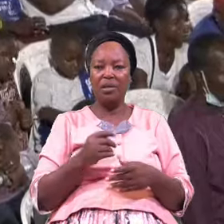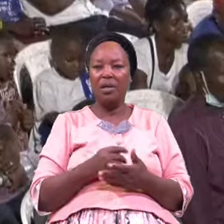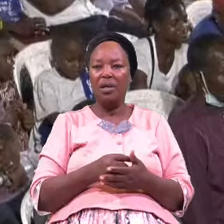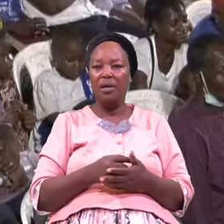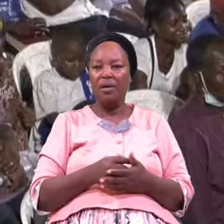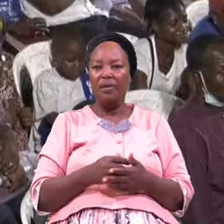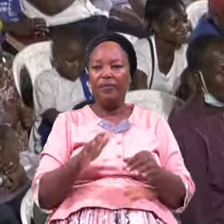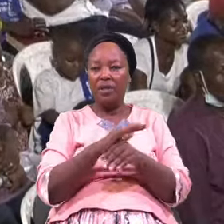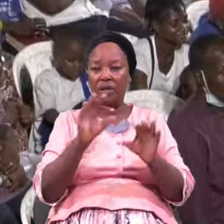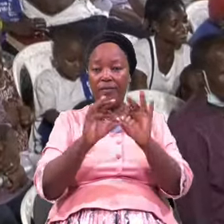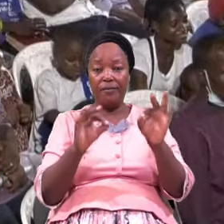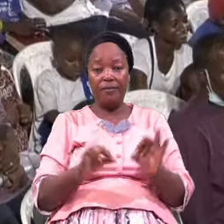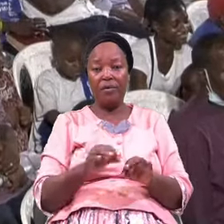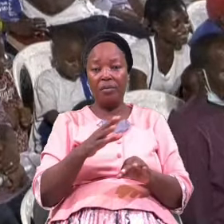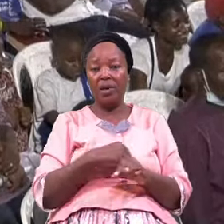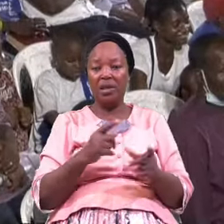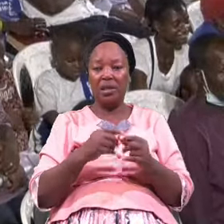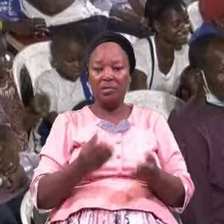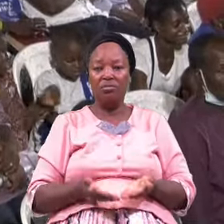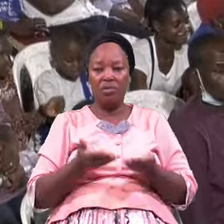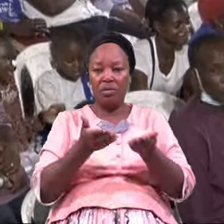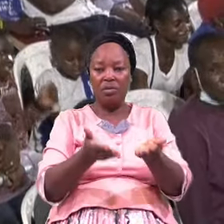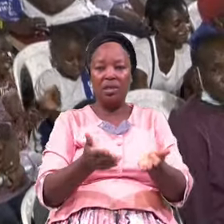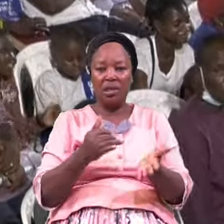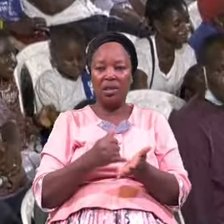Feel It And Then You Send It